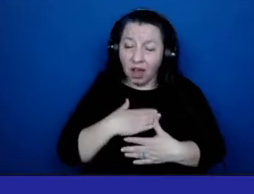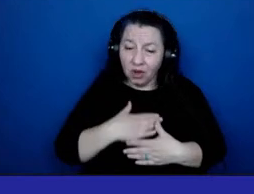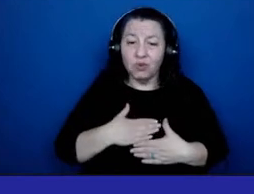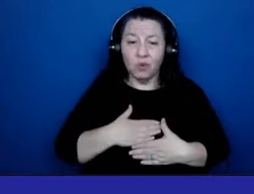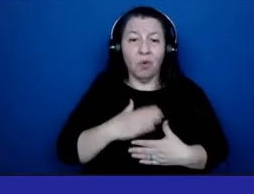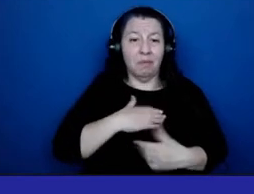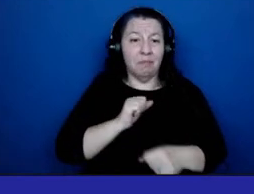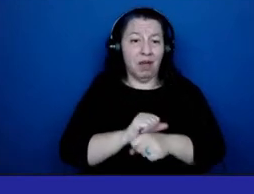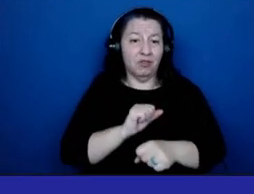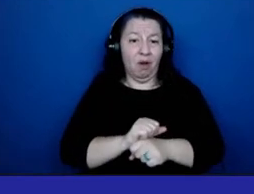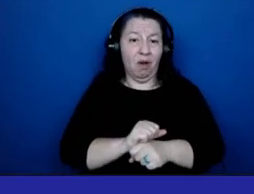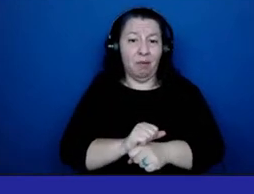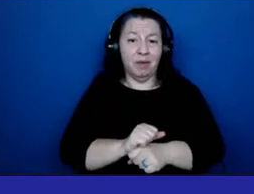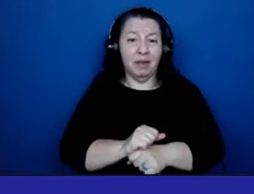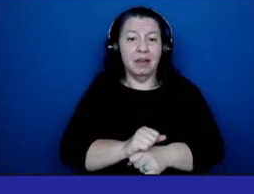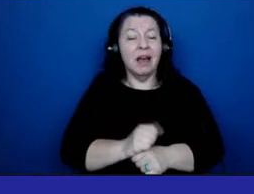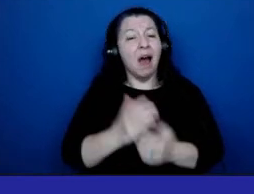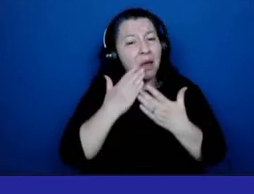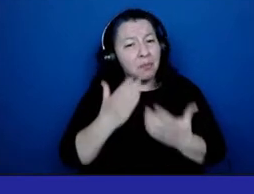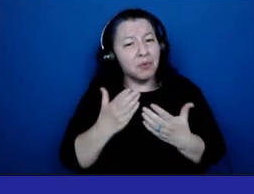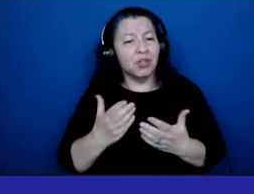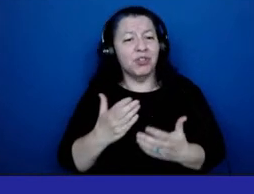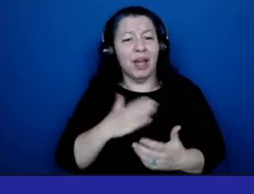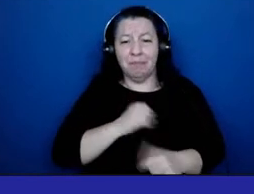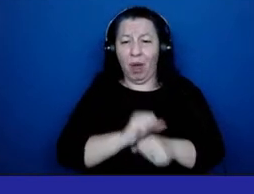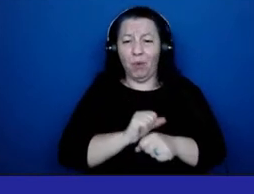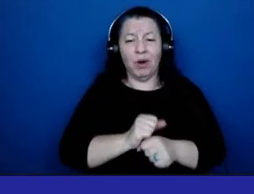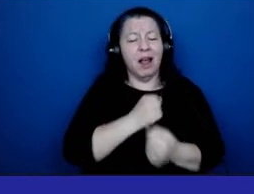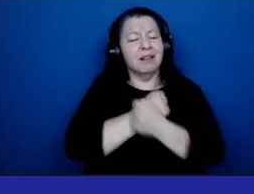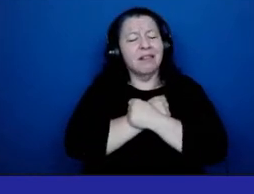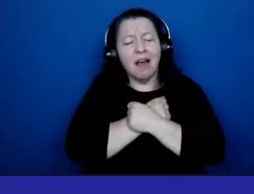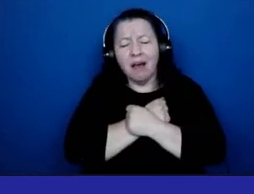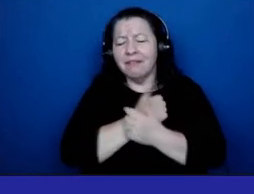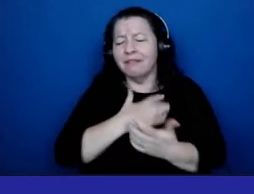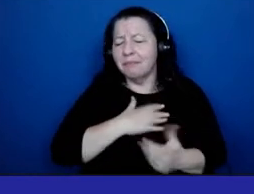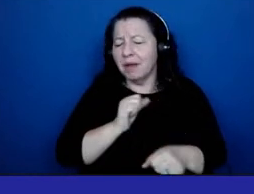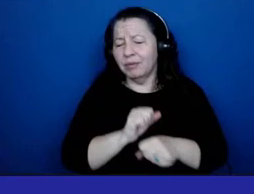I appreciate what I'm doing, and I love what I'm doing.